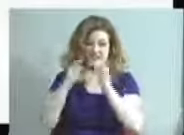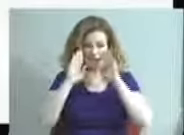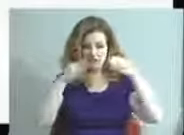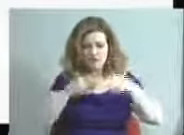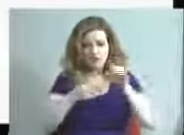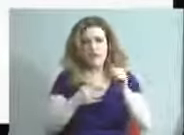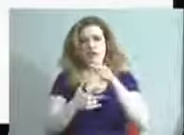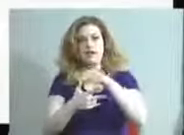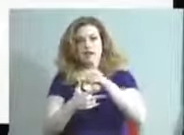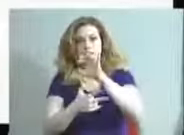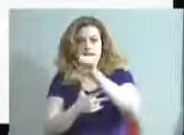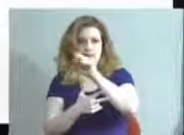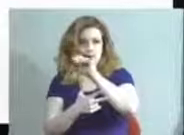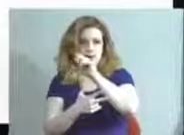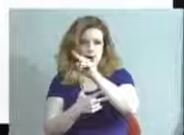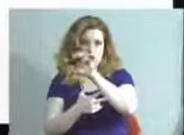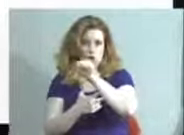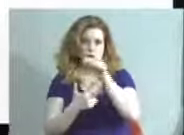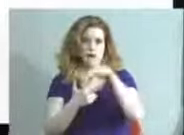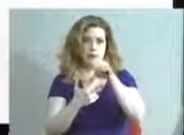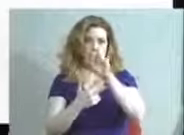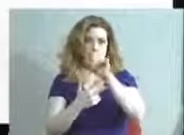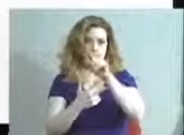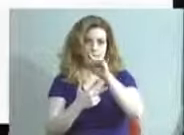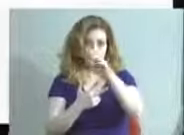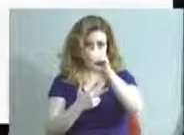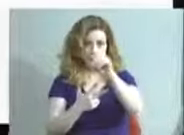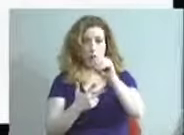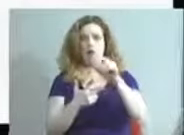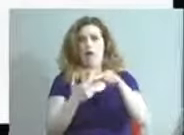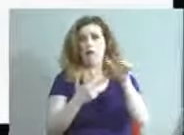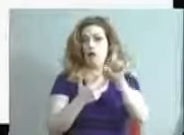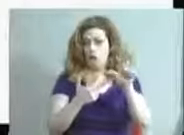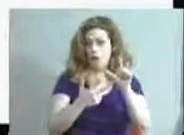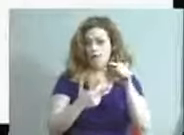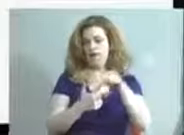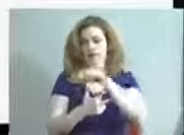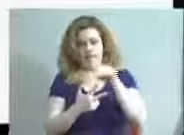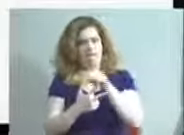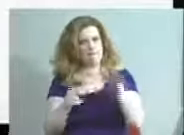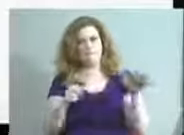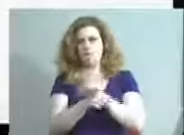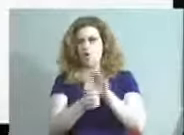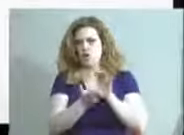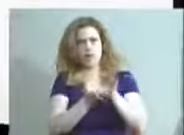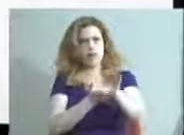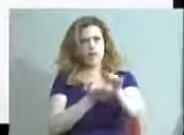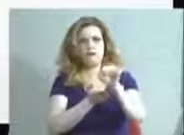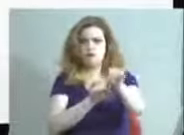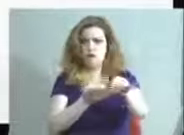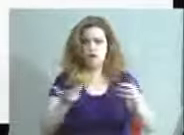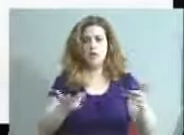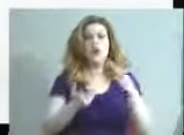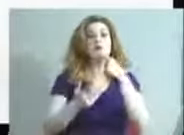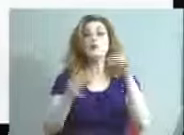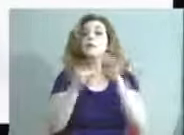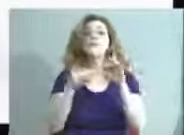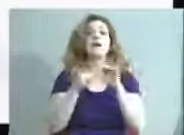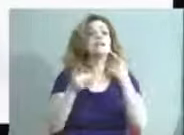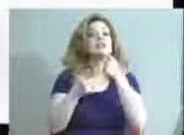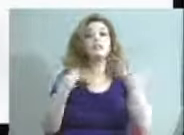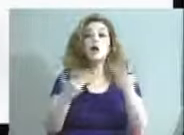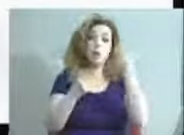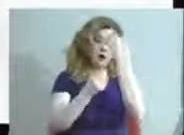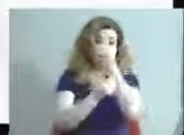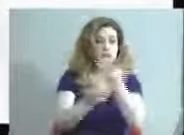Syracuse, Buffalo, and Greensboro. And Syracuse and Buffalo, they have fully funded this endowment. So basically the message they're saying to